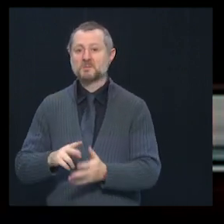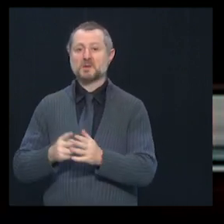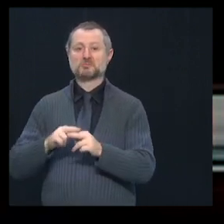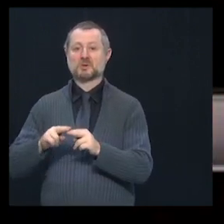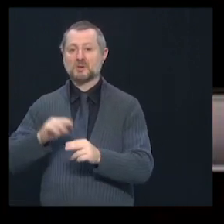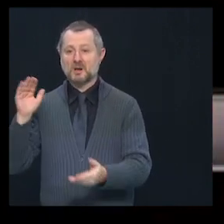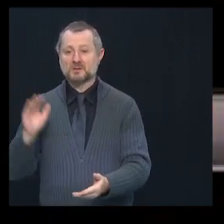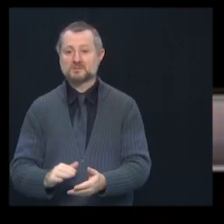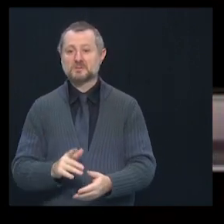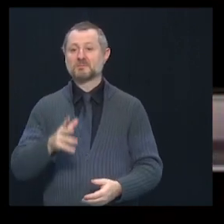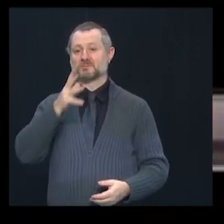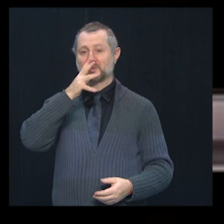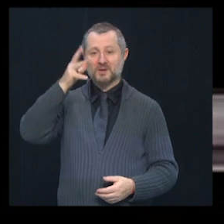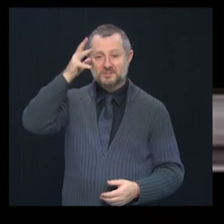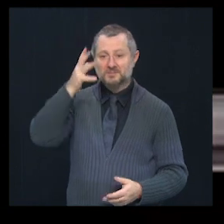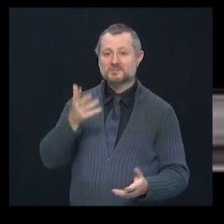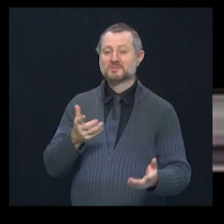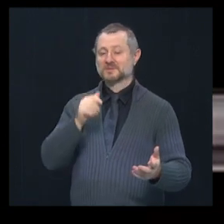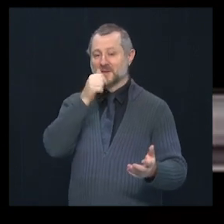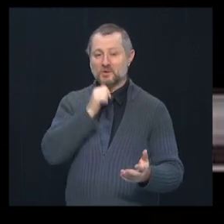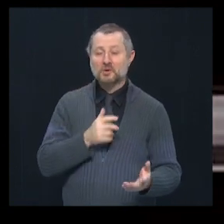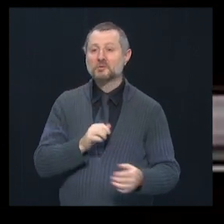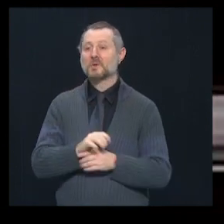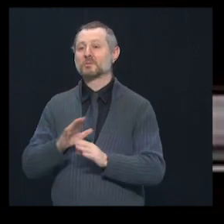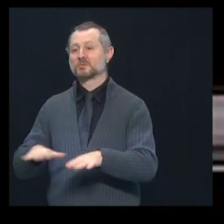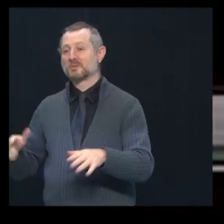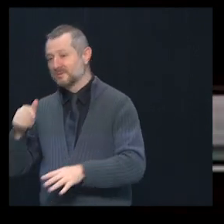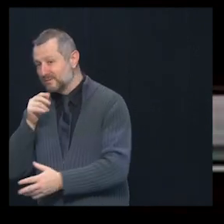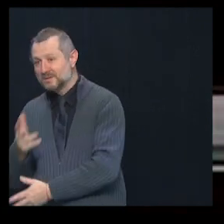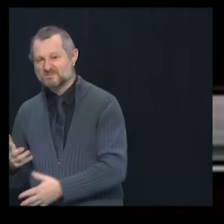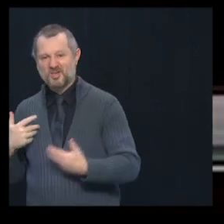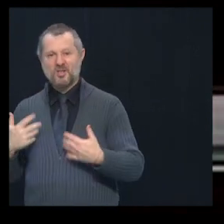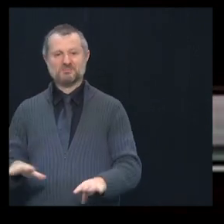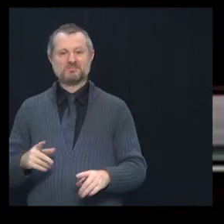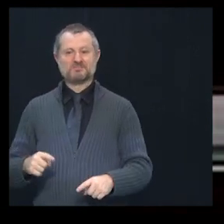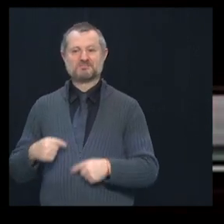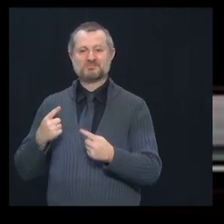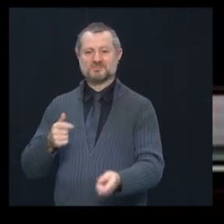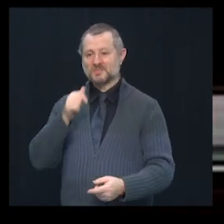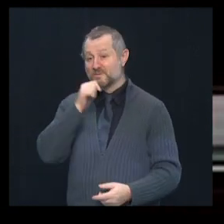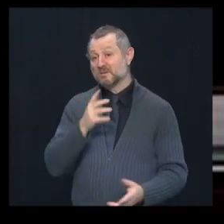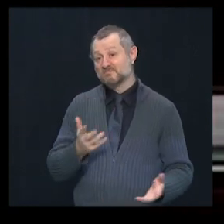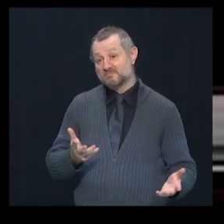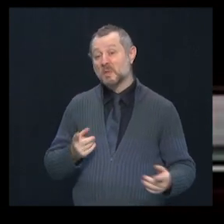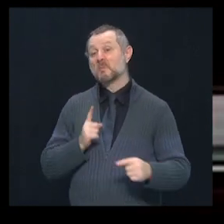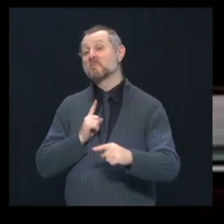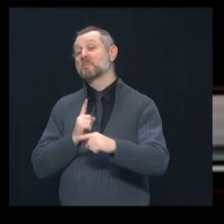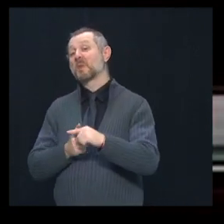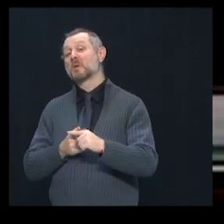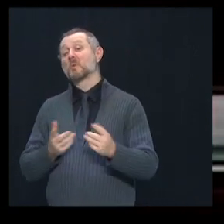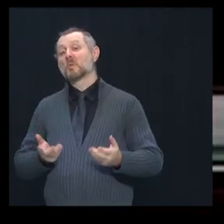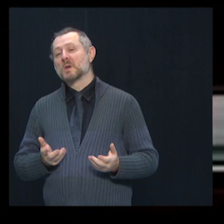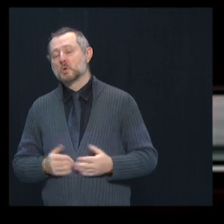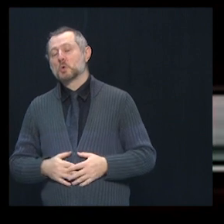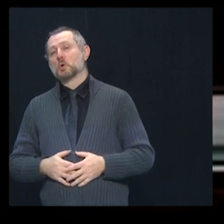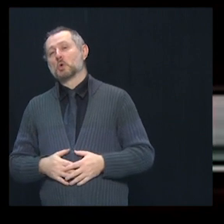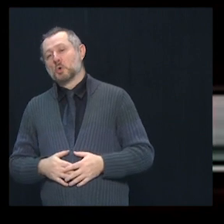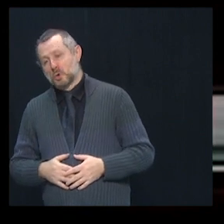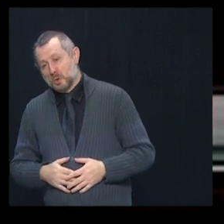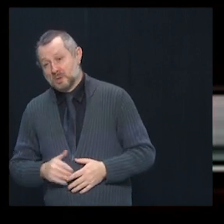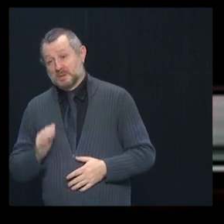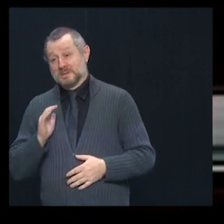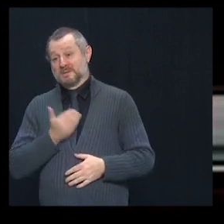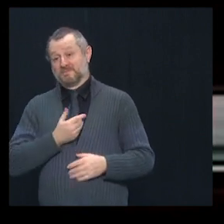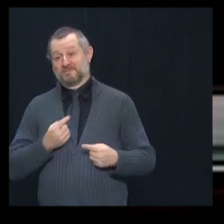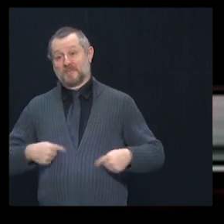haven't already the last year and worse than that we hurt our ability to get essential workers to and